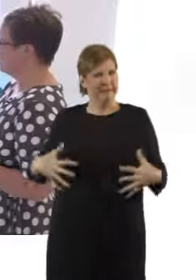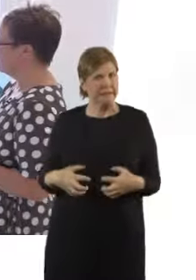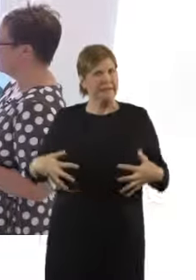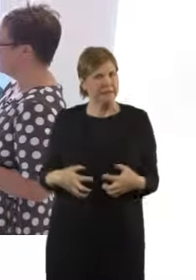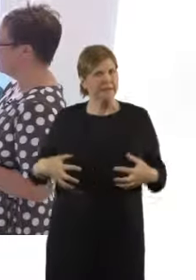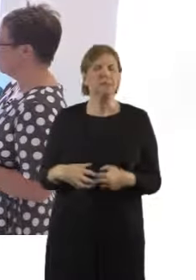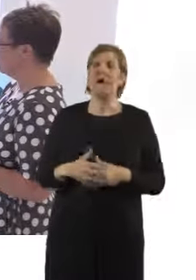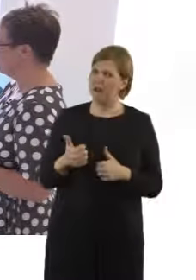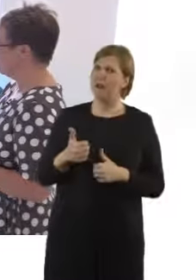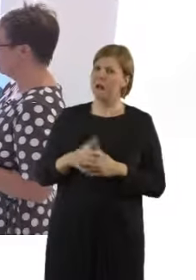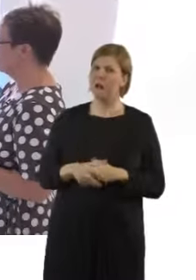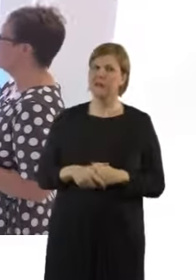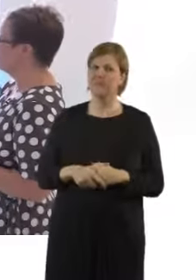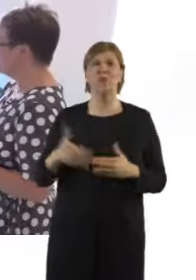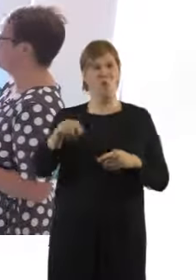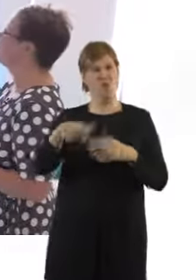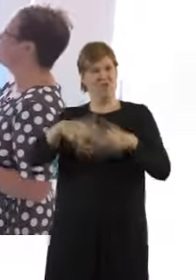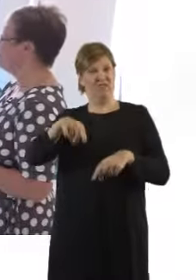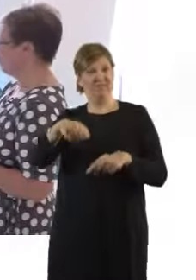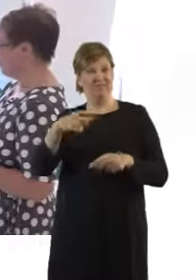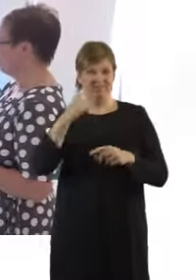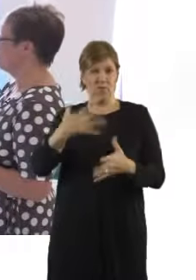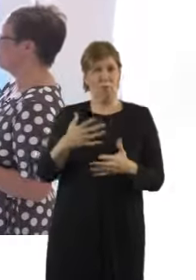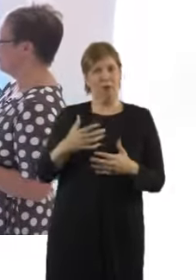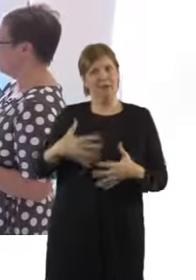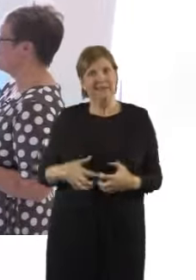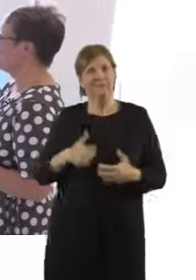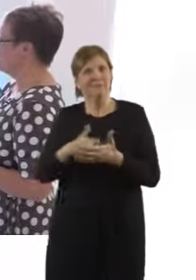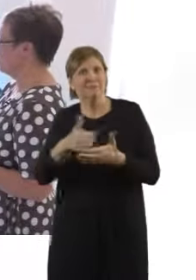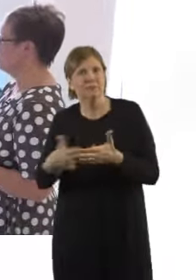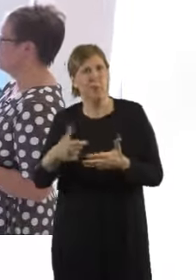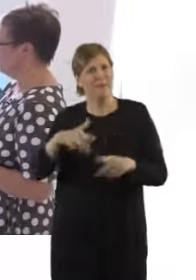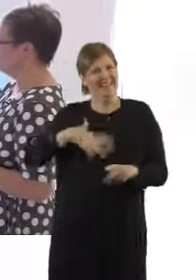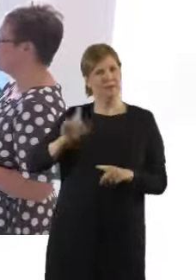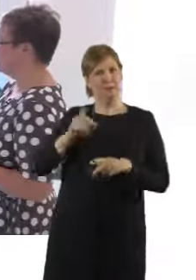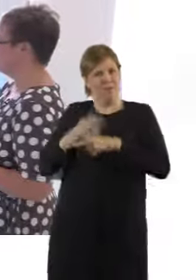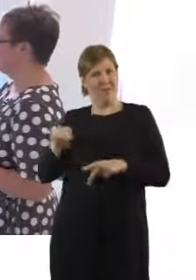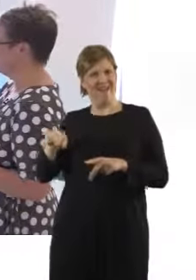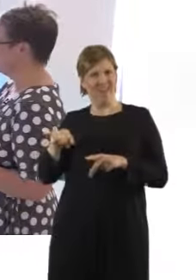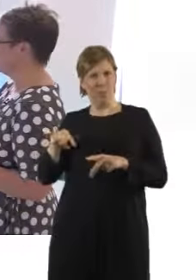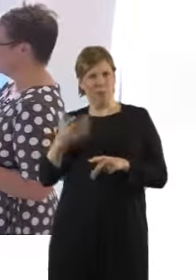we do need the midwife with her hand on the tummy to let us know how strong the contractions are. That's very important.